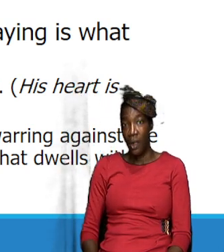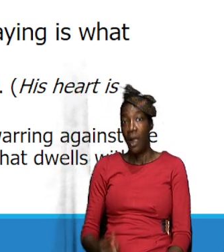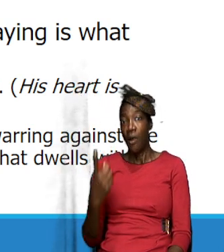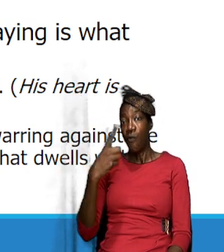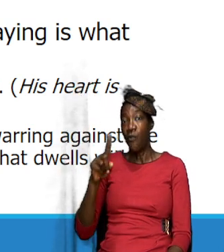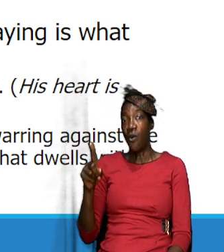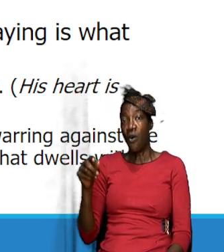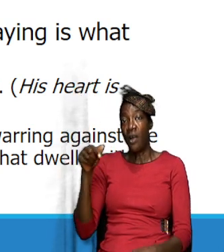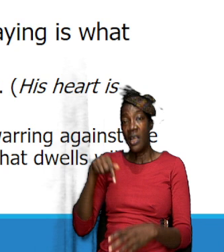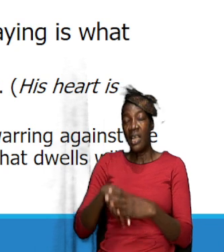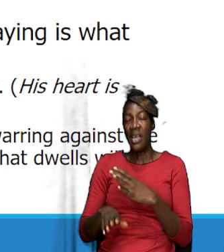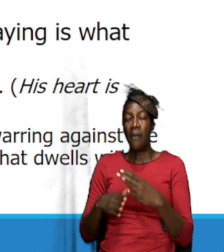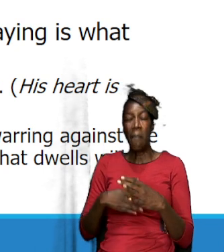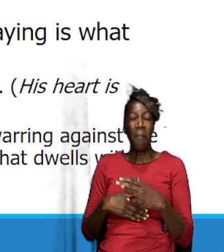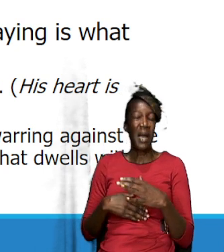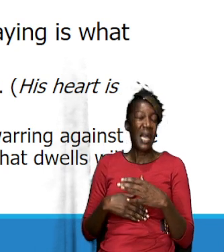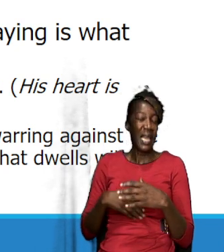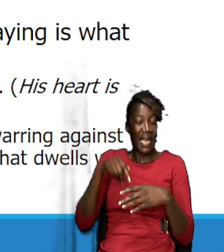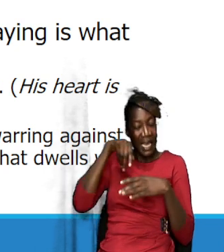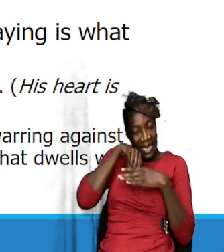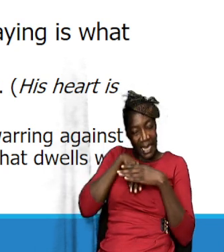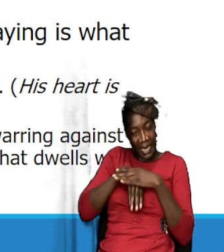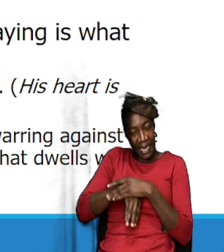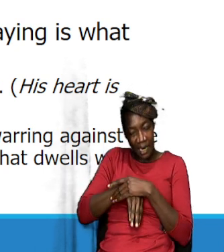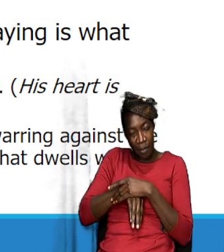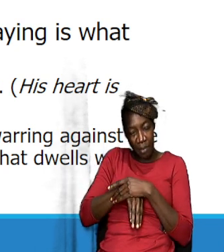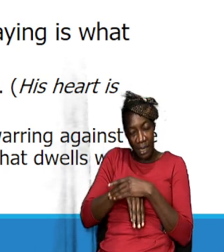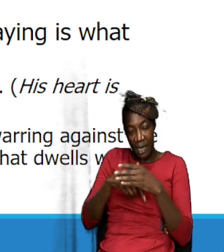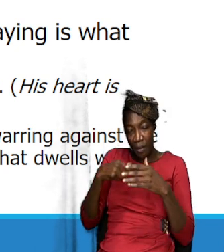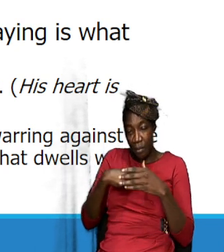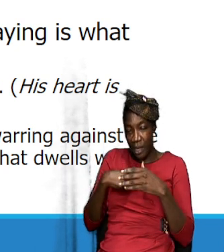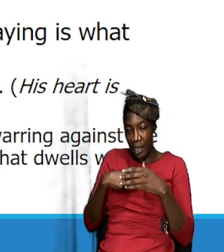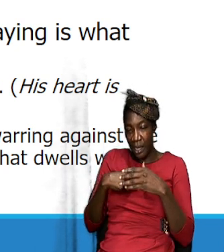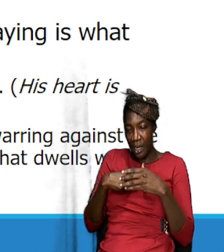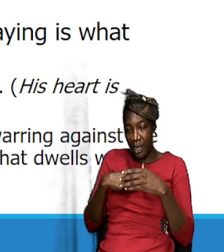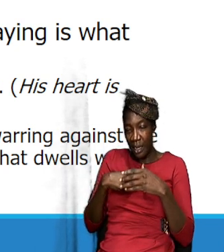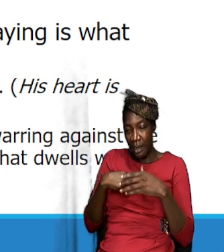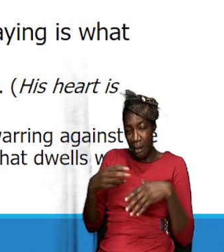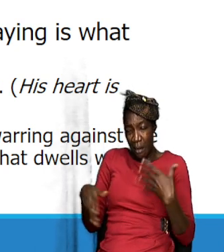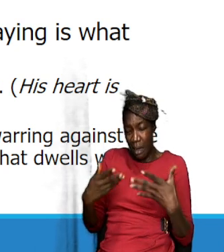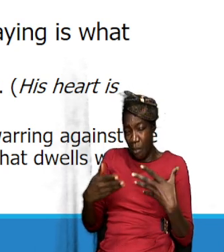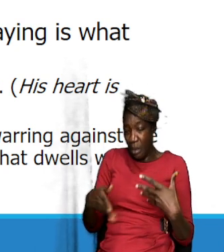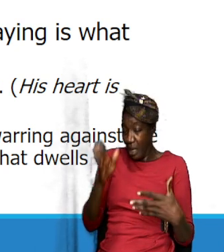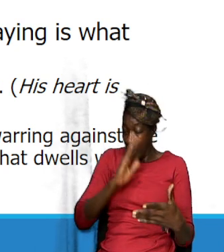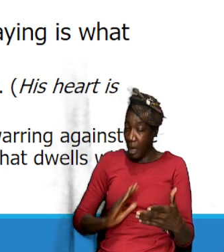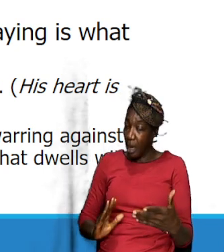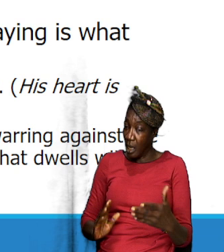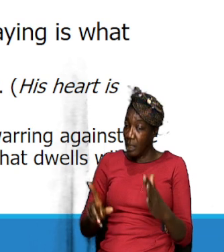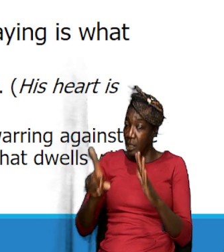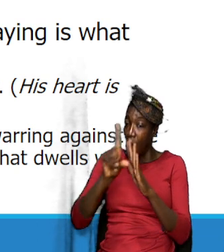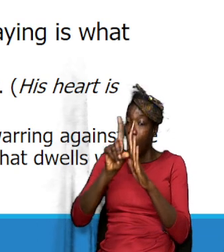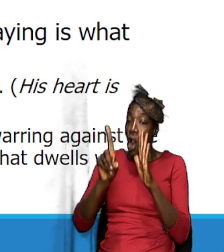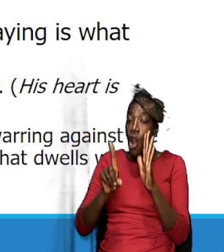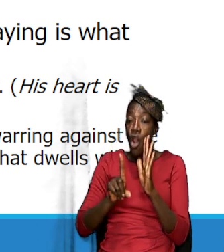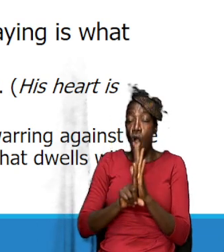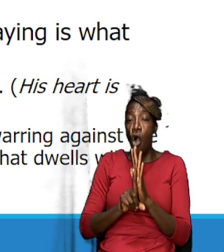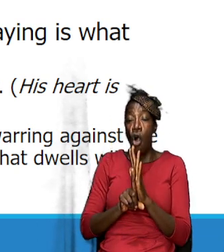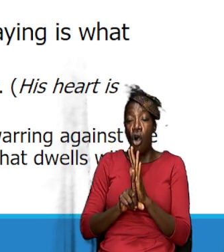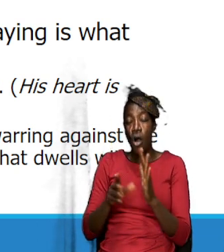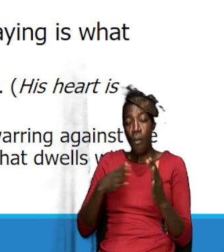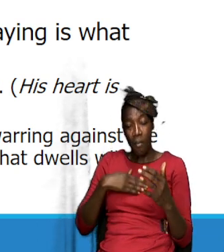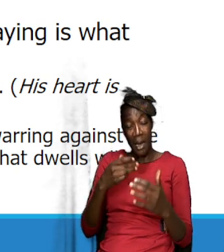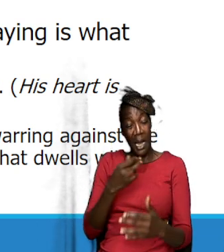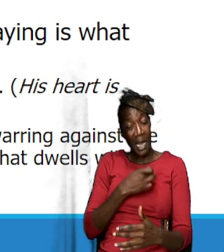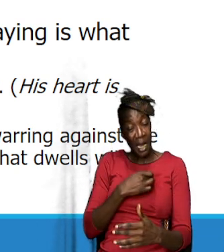my inner being I delight in God's law what is he saying my